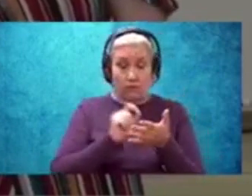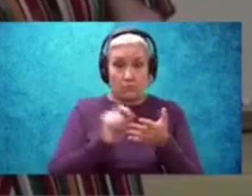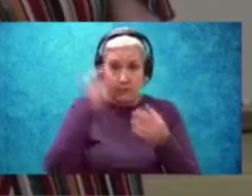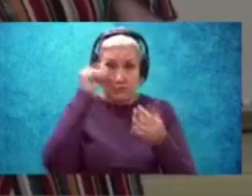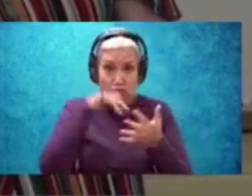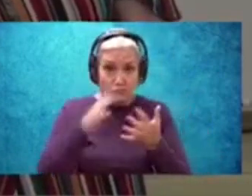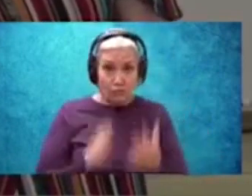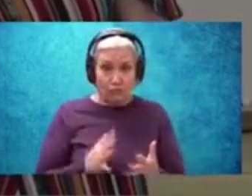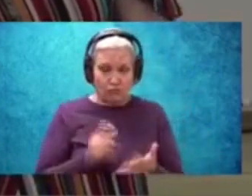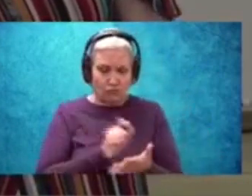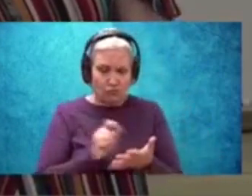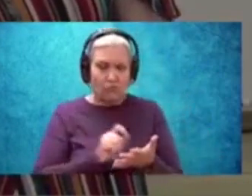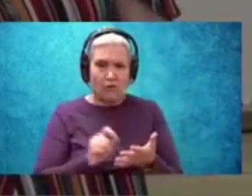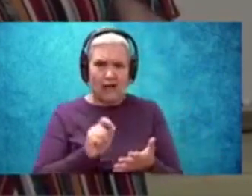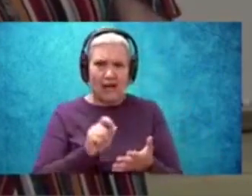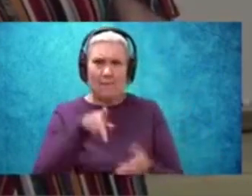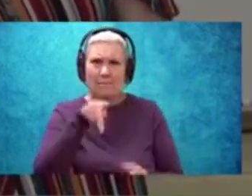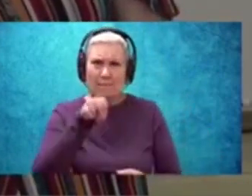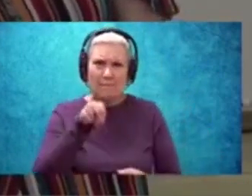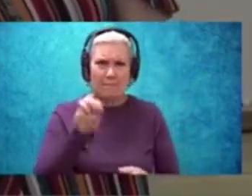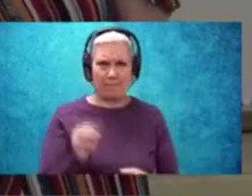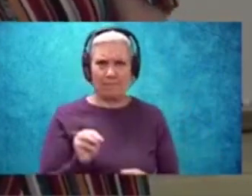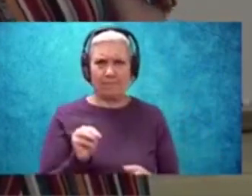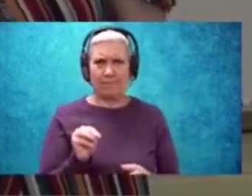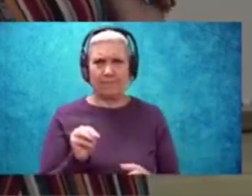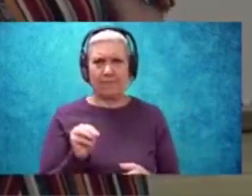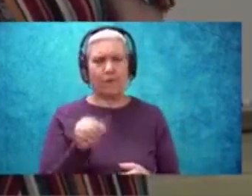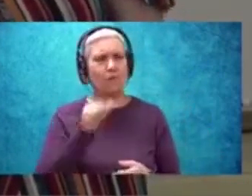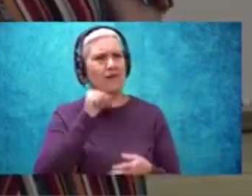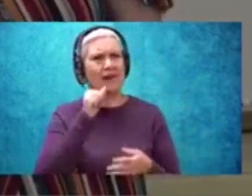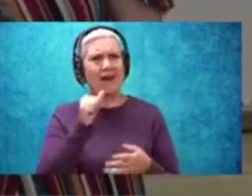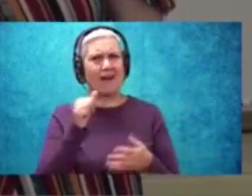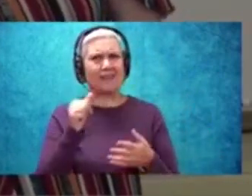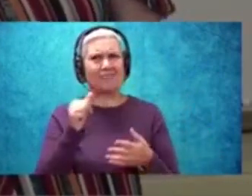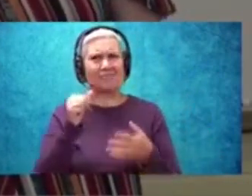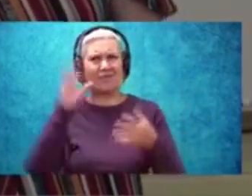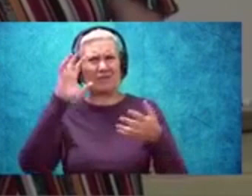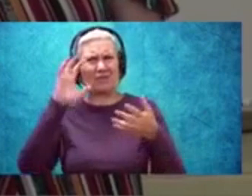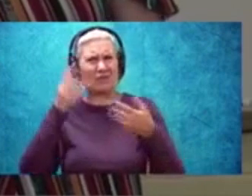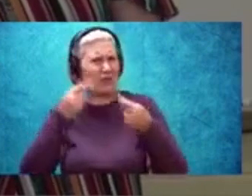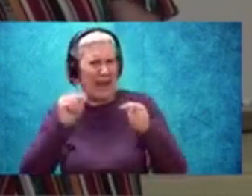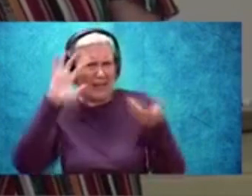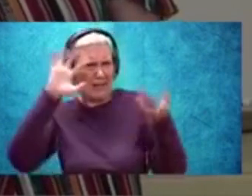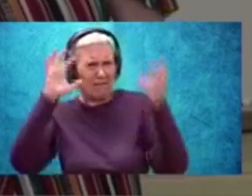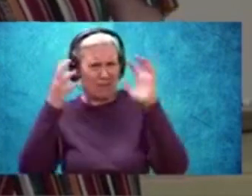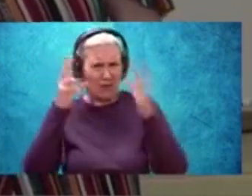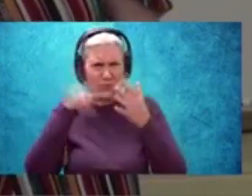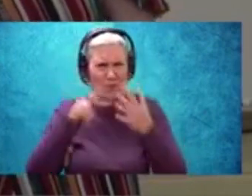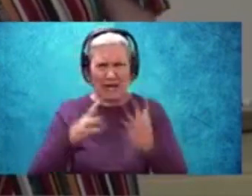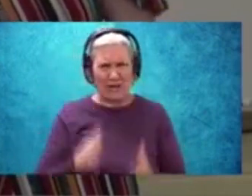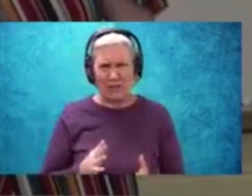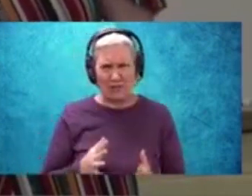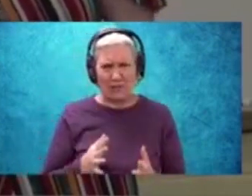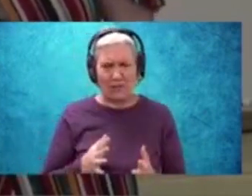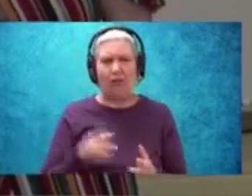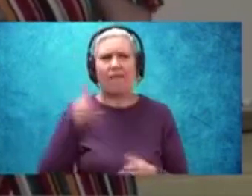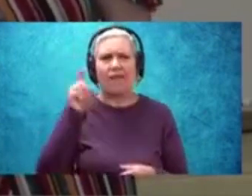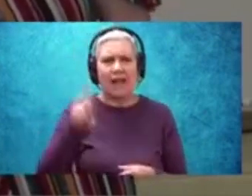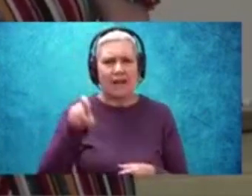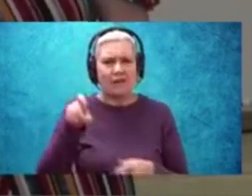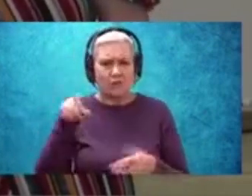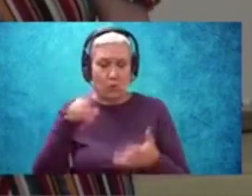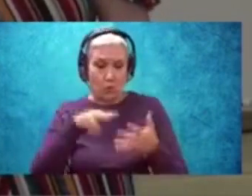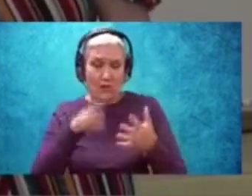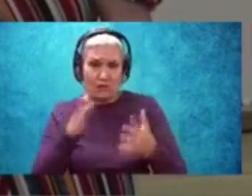tell them, I say, guys, remember that we're not here to confuse our reader. Our reader should know what it is that this